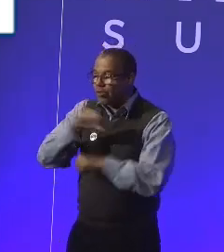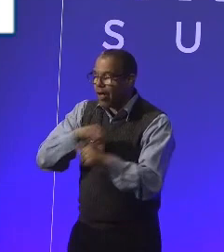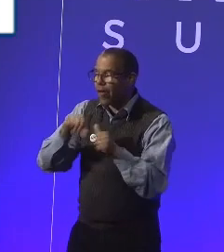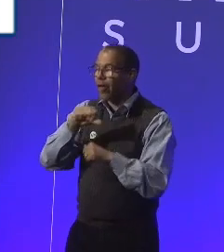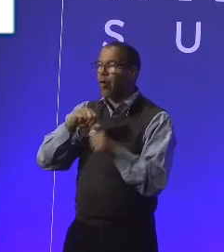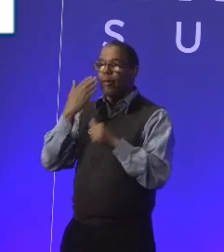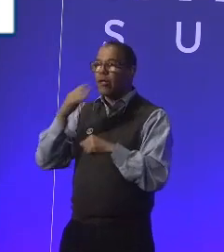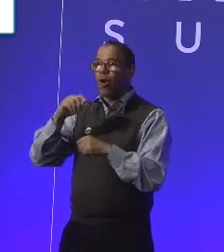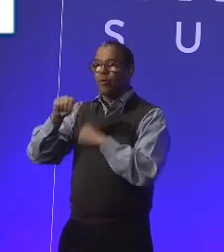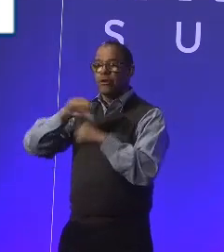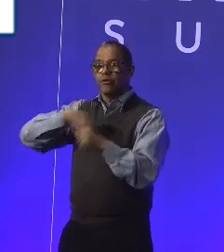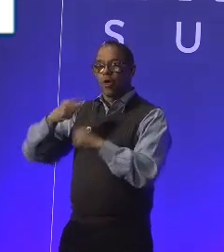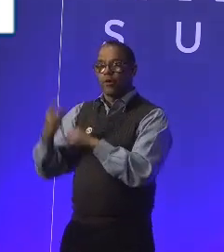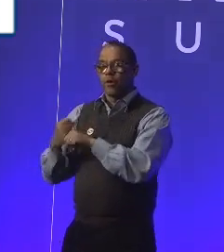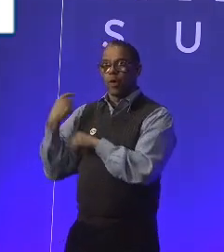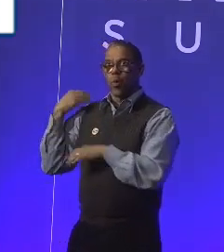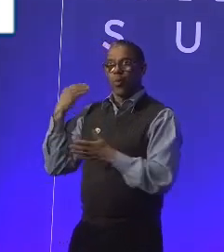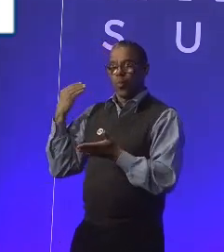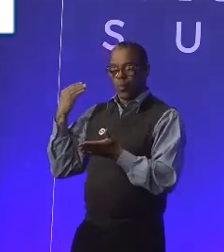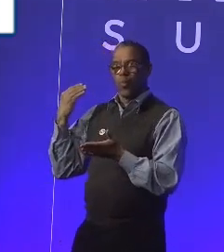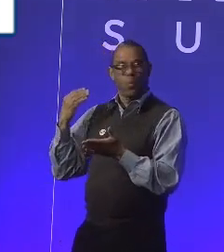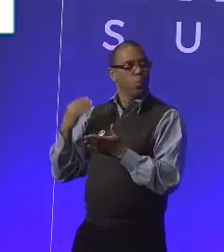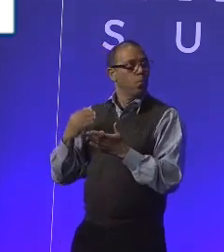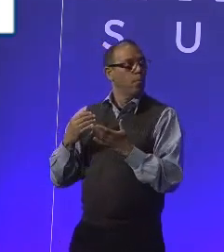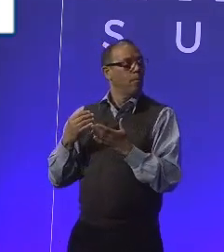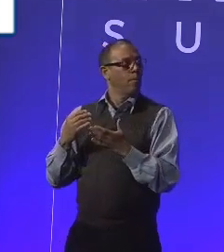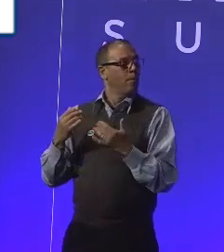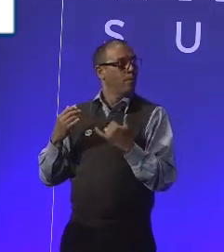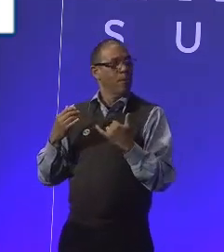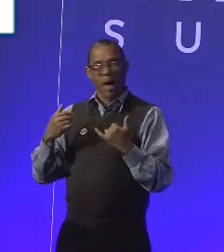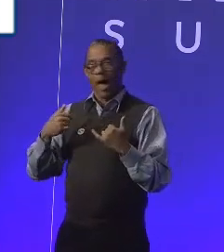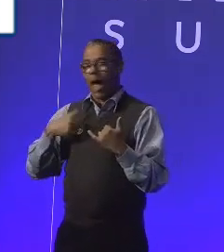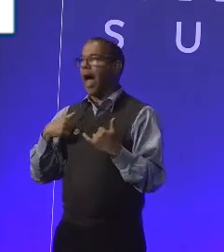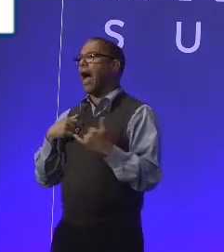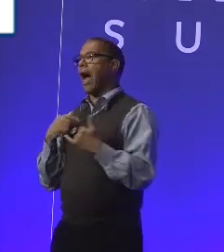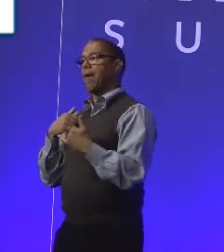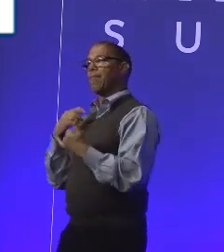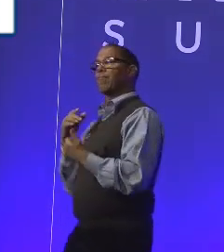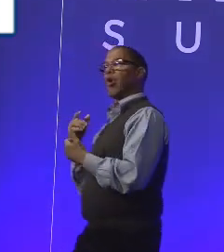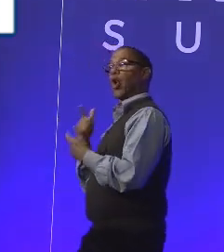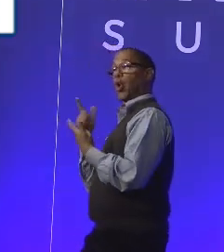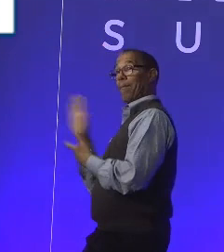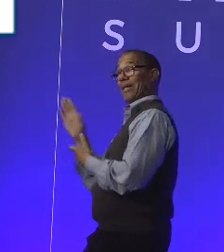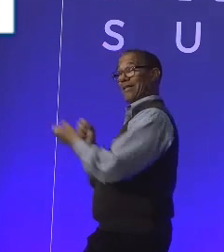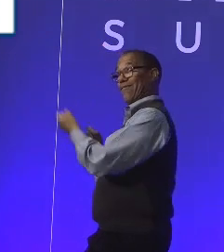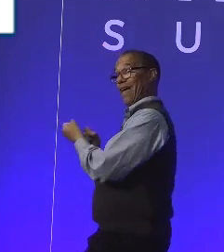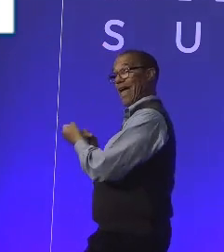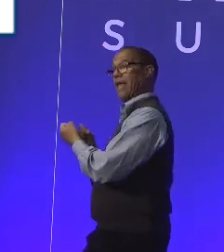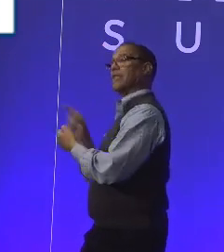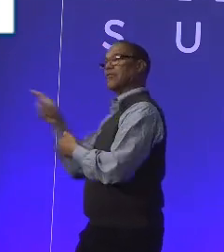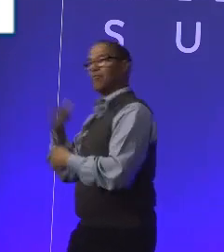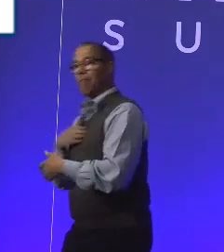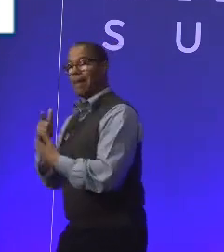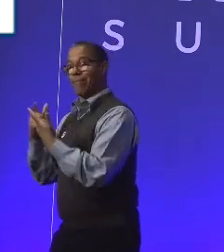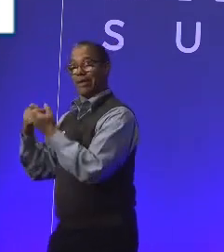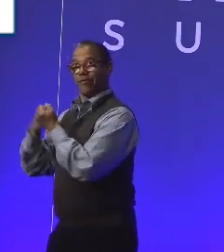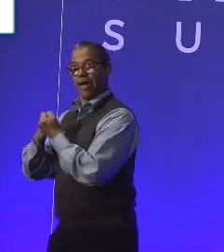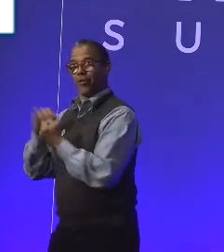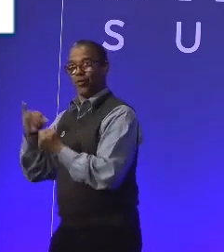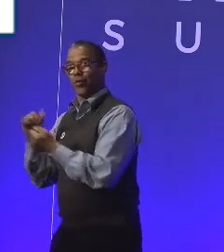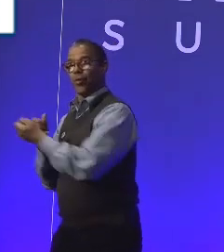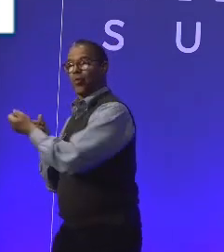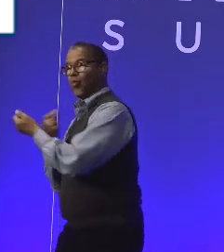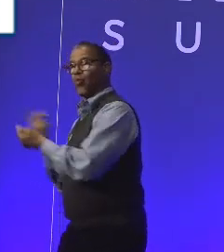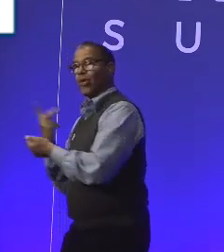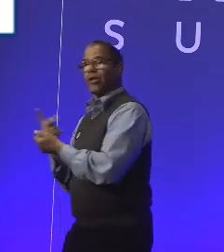We didn't know each other a year ago. But we, you know, I'm her biggest fan. And she's kind of weirdly one of my biggest fans. And we kind of just have this general